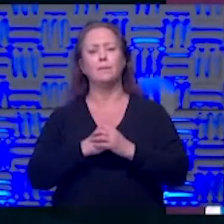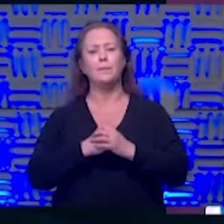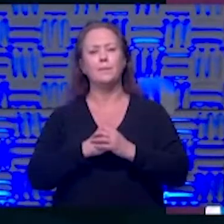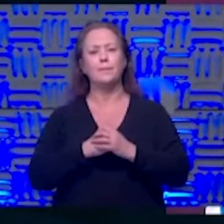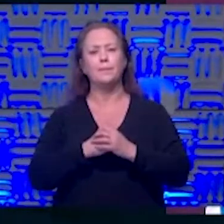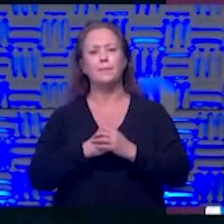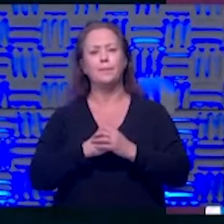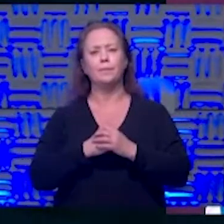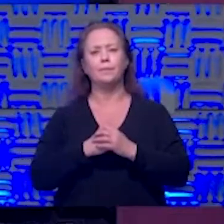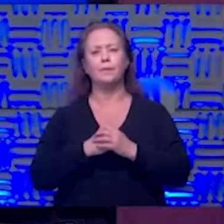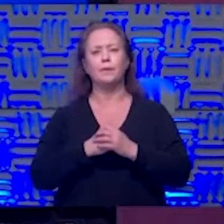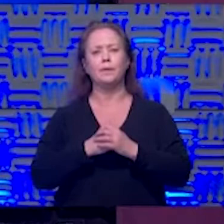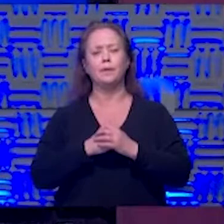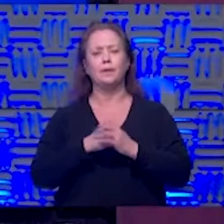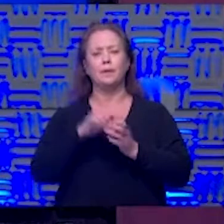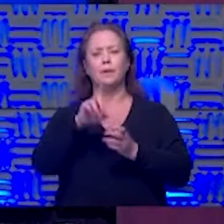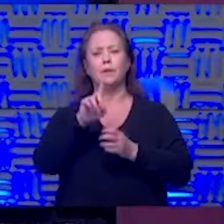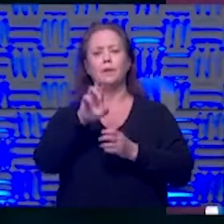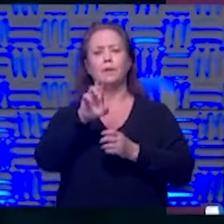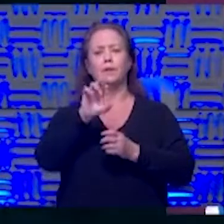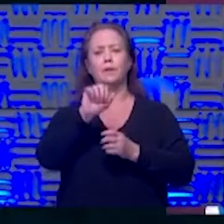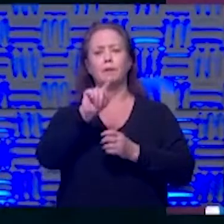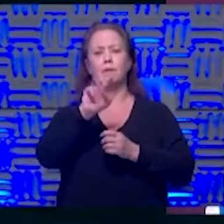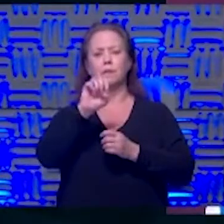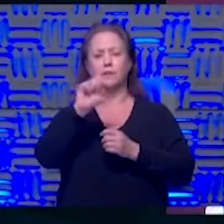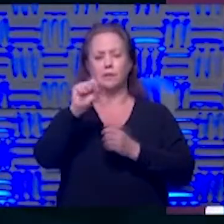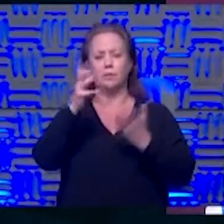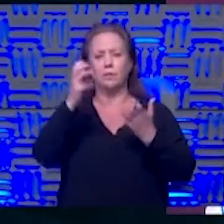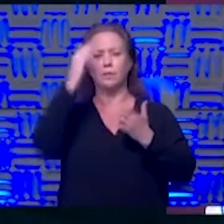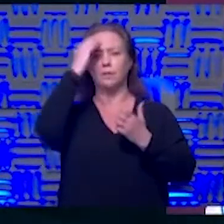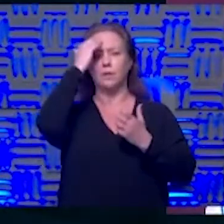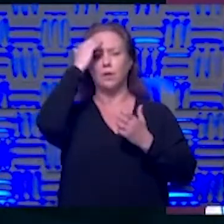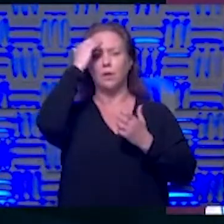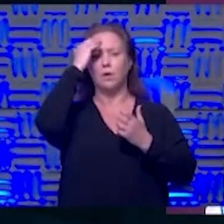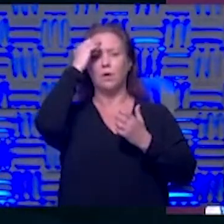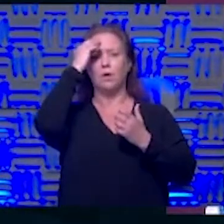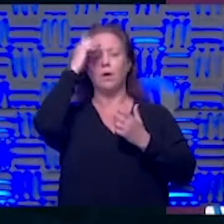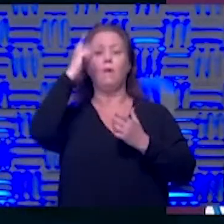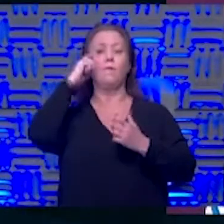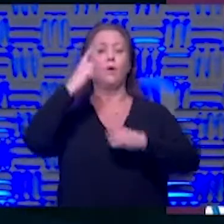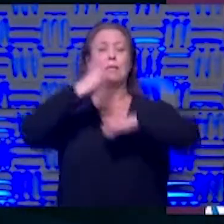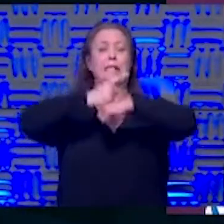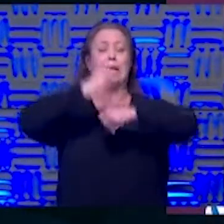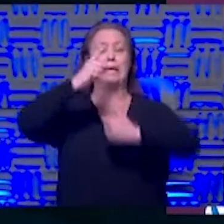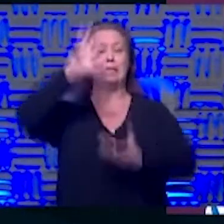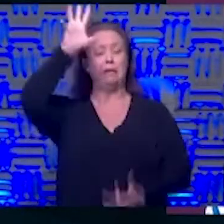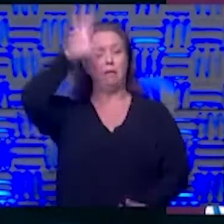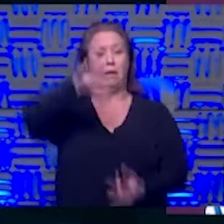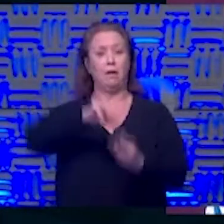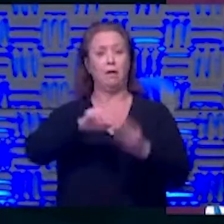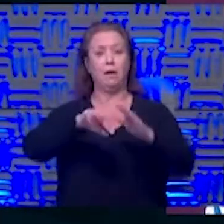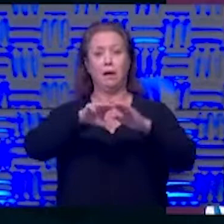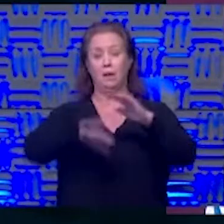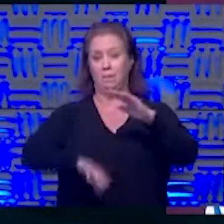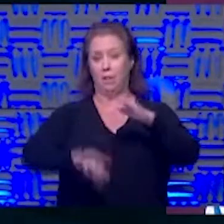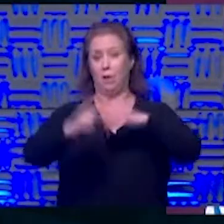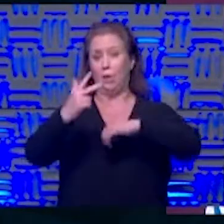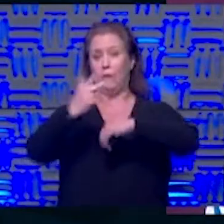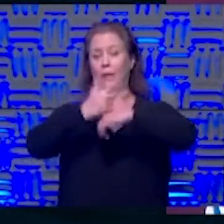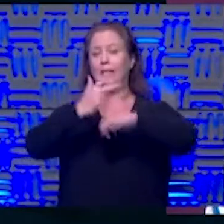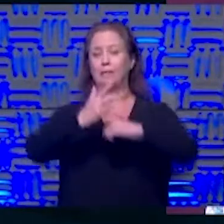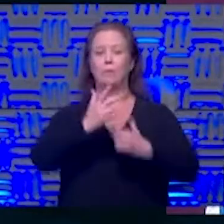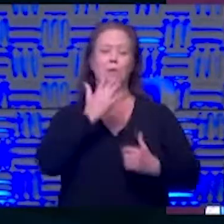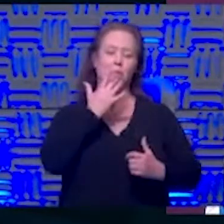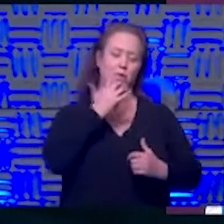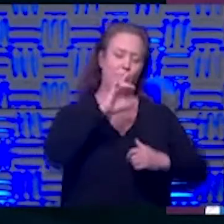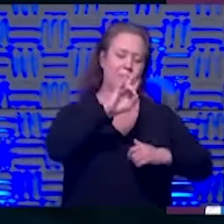hey diane really quick question from dr steitz supply right now as far as days go it's below three days we like seven